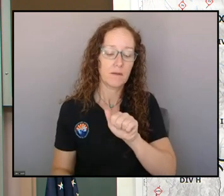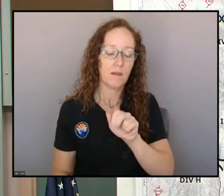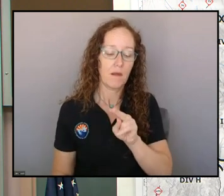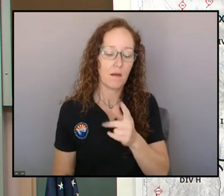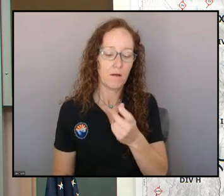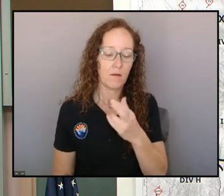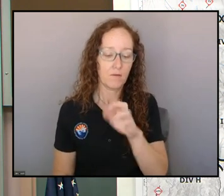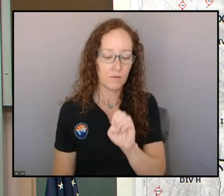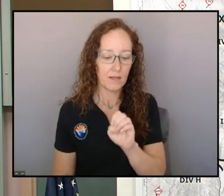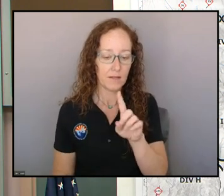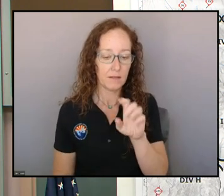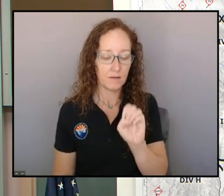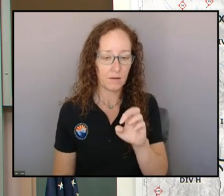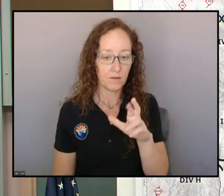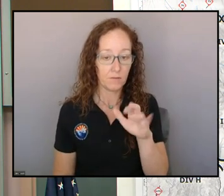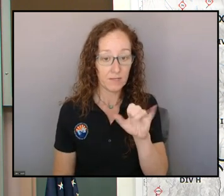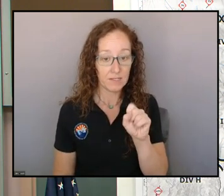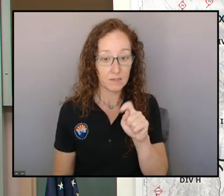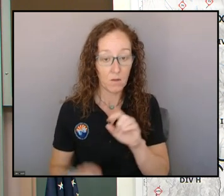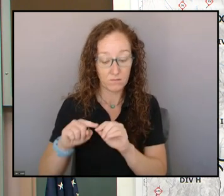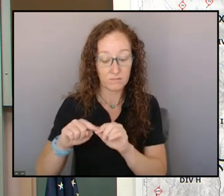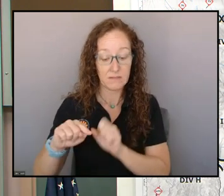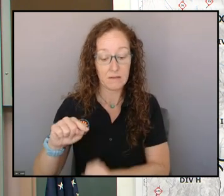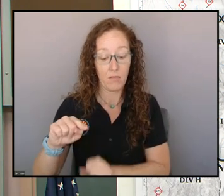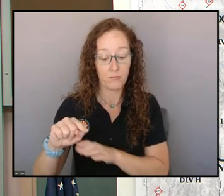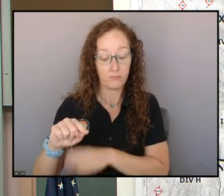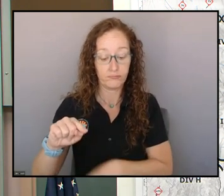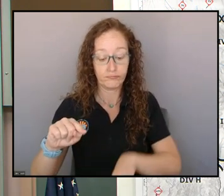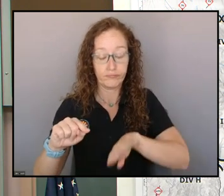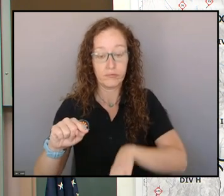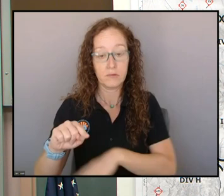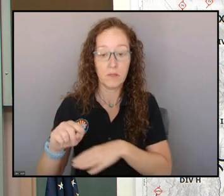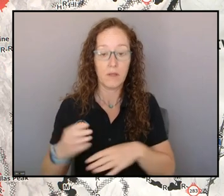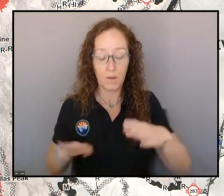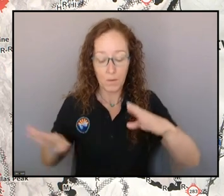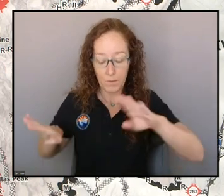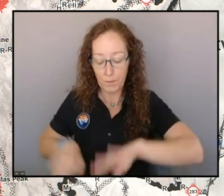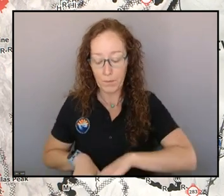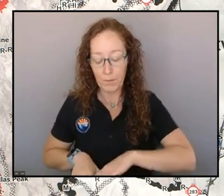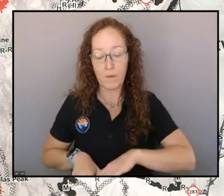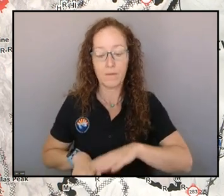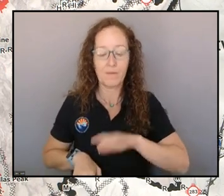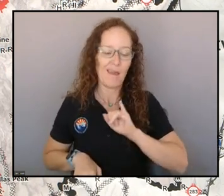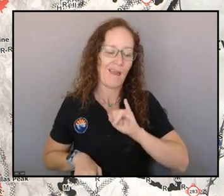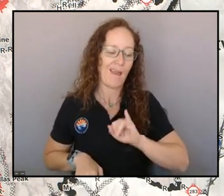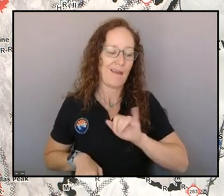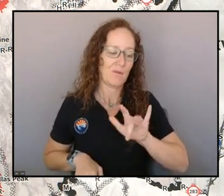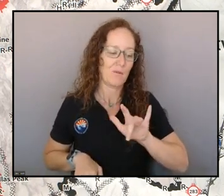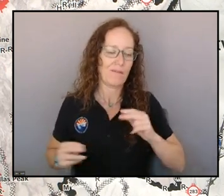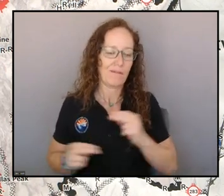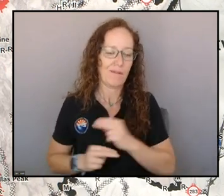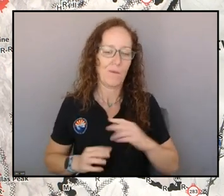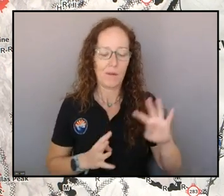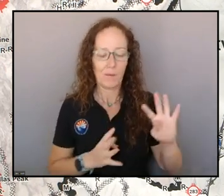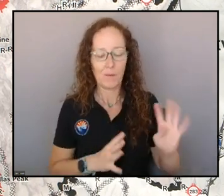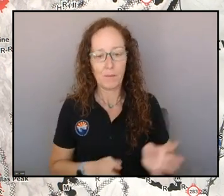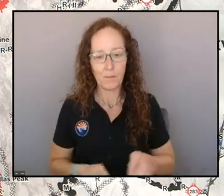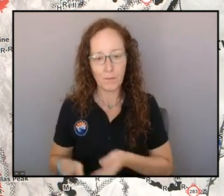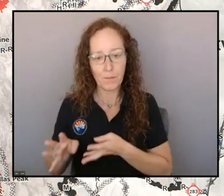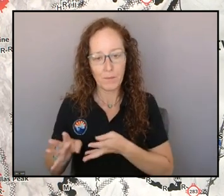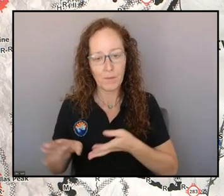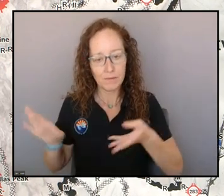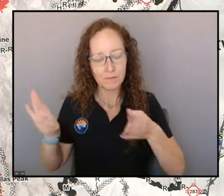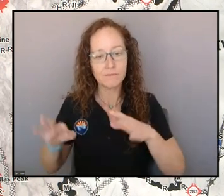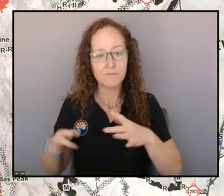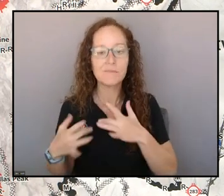gap that kind of follows in and around I-25. And so, it's patterns like these that we often see